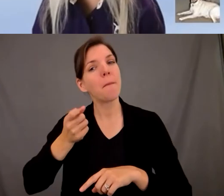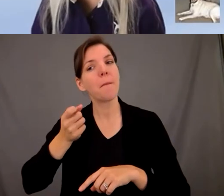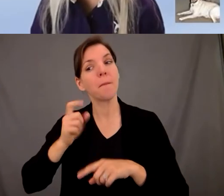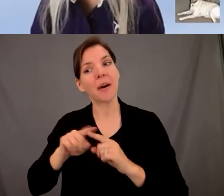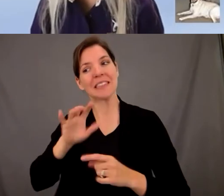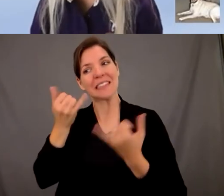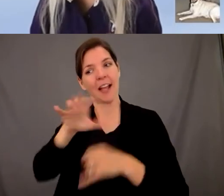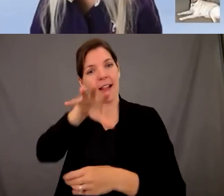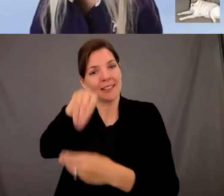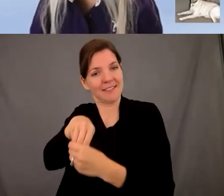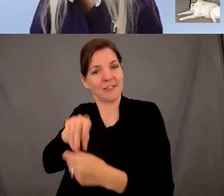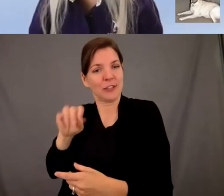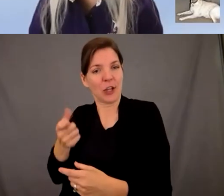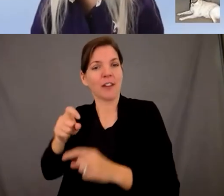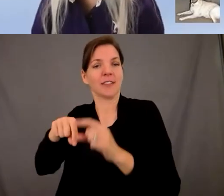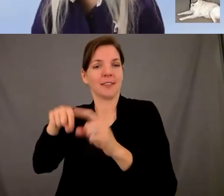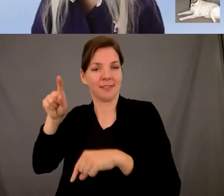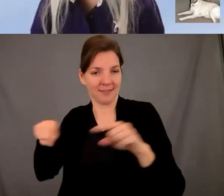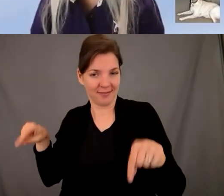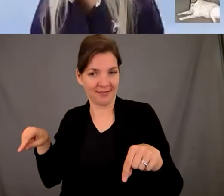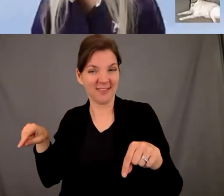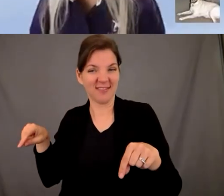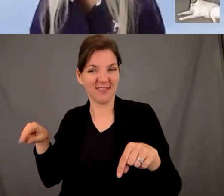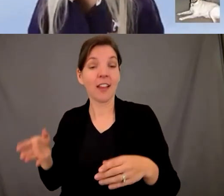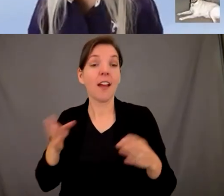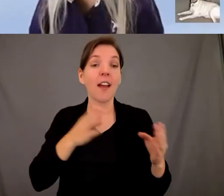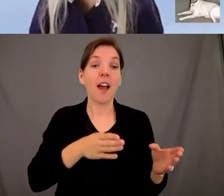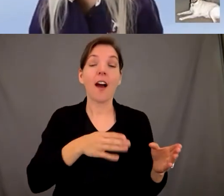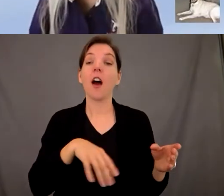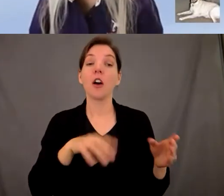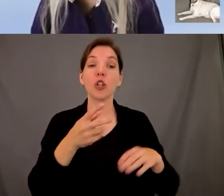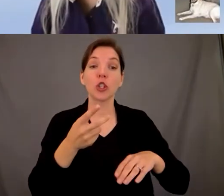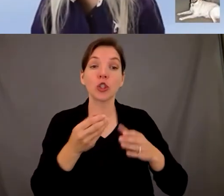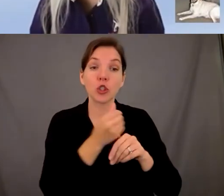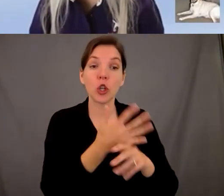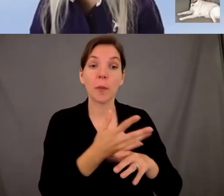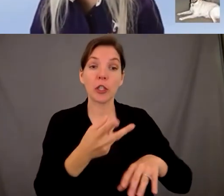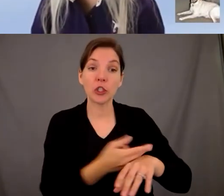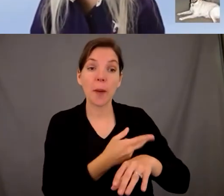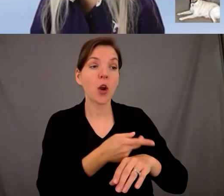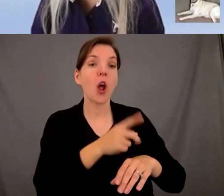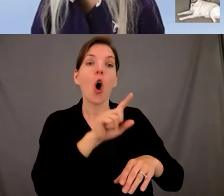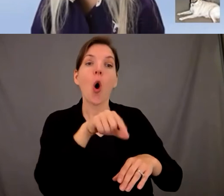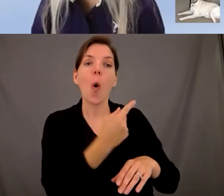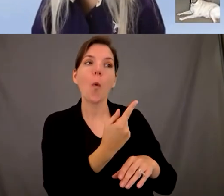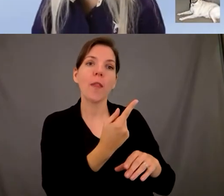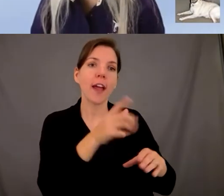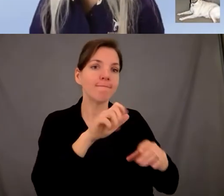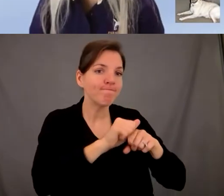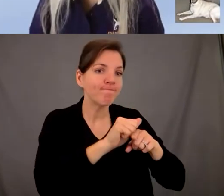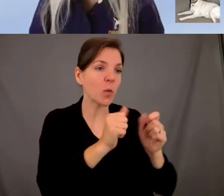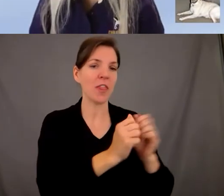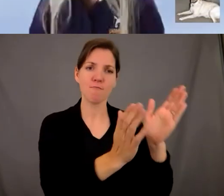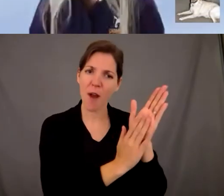which is which is all german shepherd guide dogs they use more praise based training methods so they've different training methods suits different people's needs